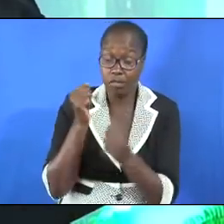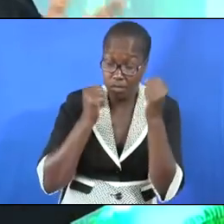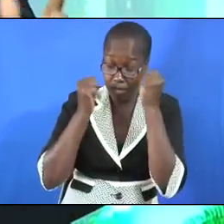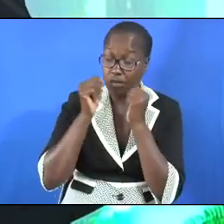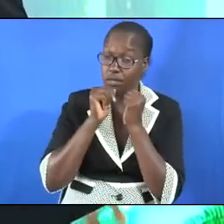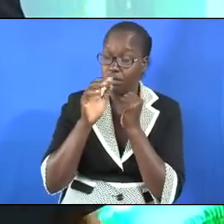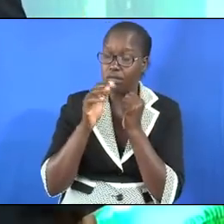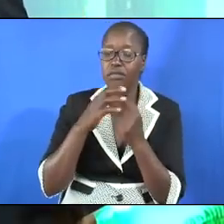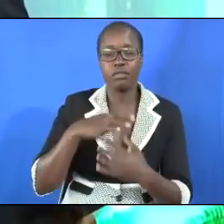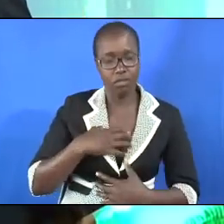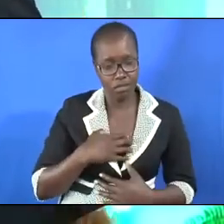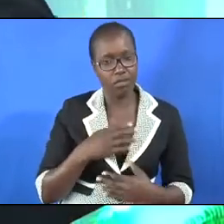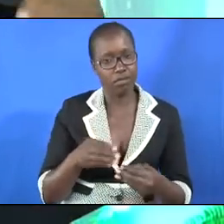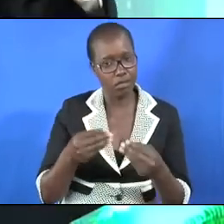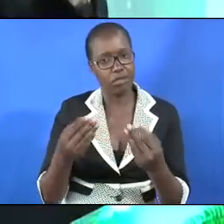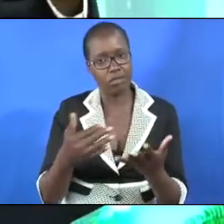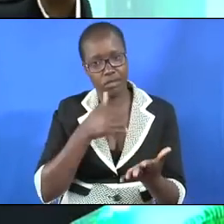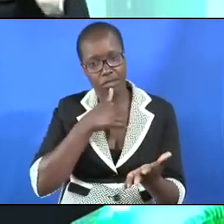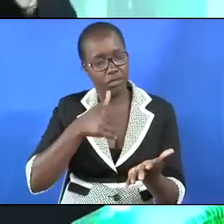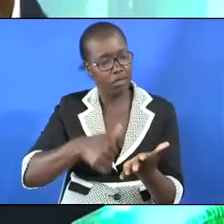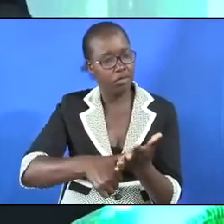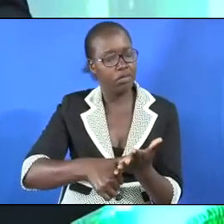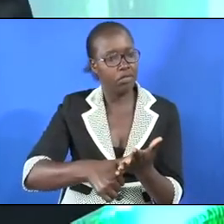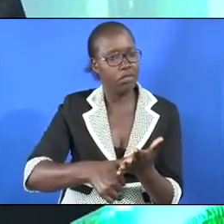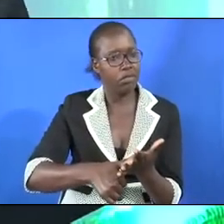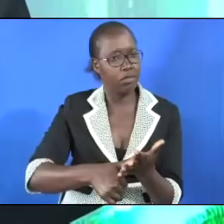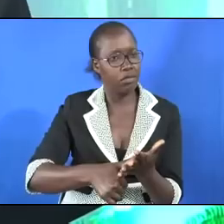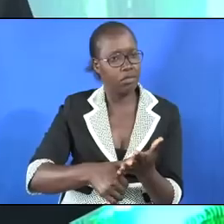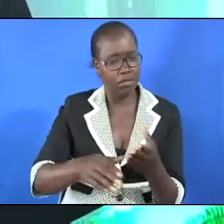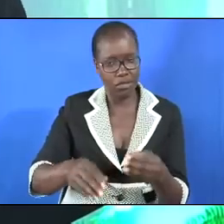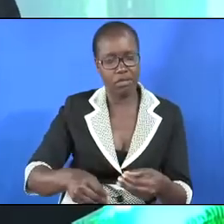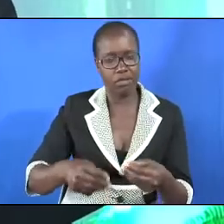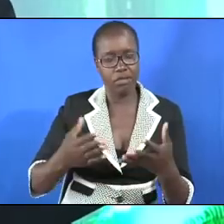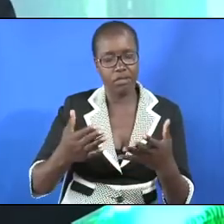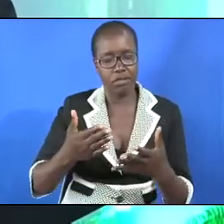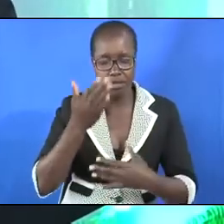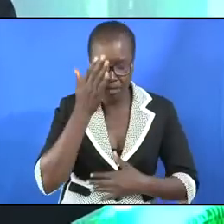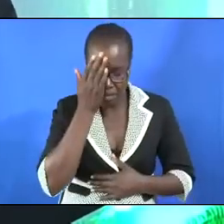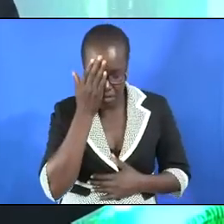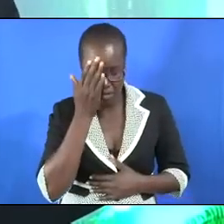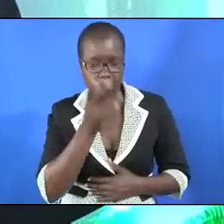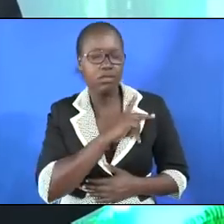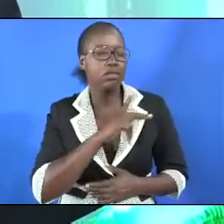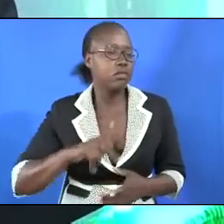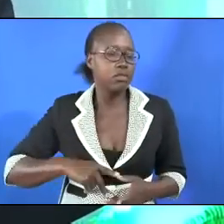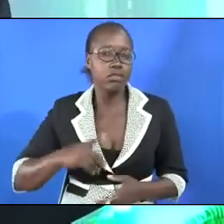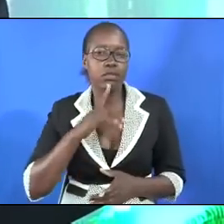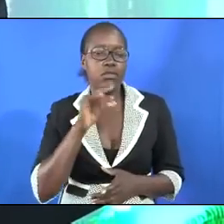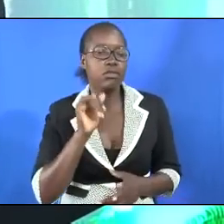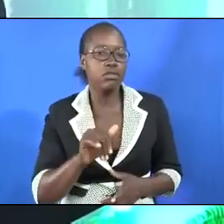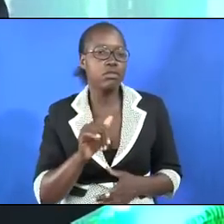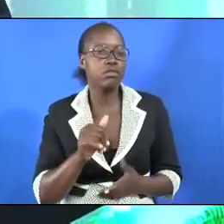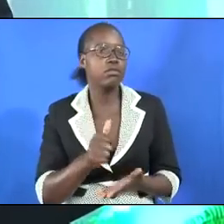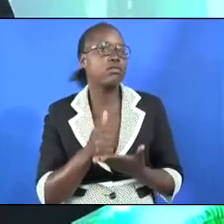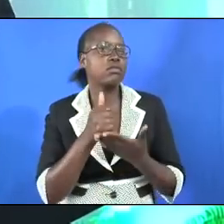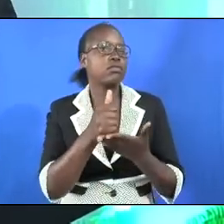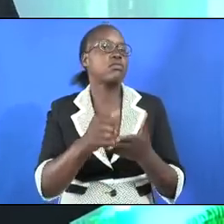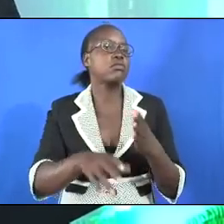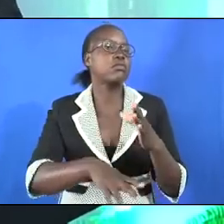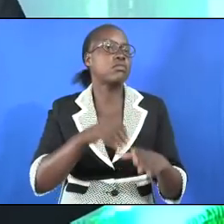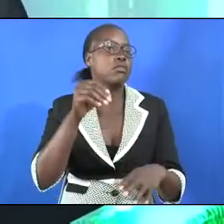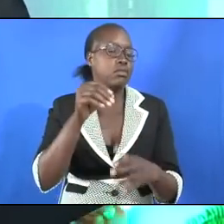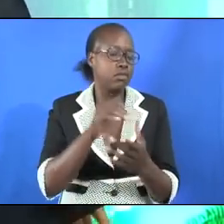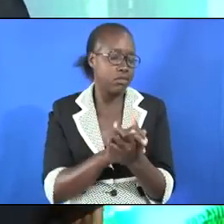gave him permission and even went ahead and wrote a letter to the Israel king so that he can be assisted